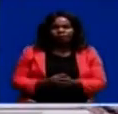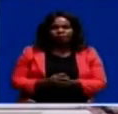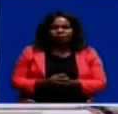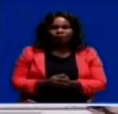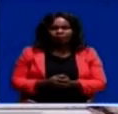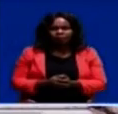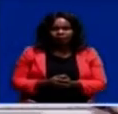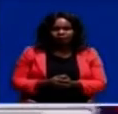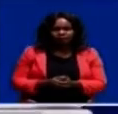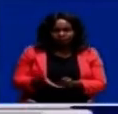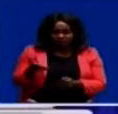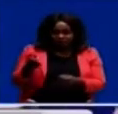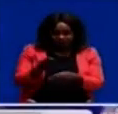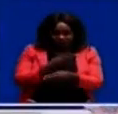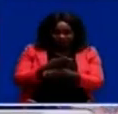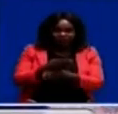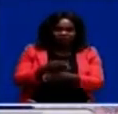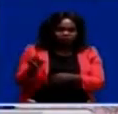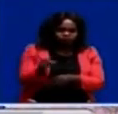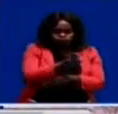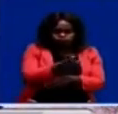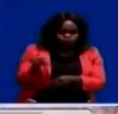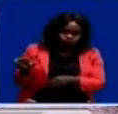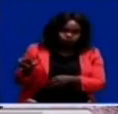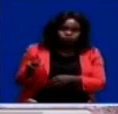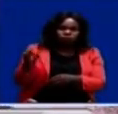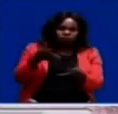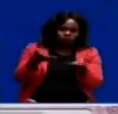Malumbo, a cross-border trader, shares his experiences.